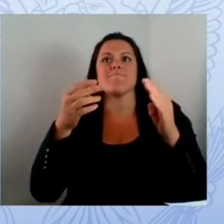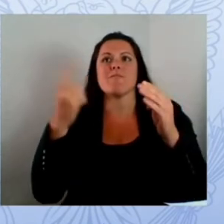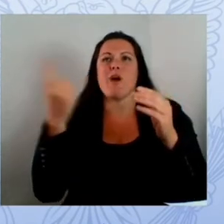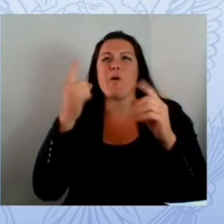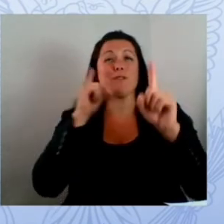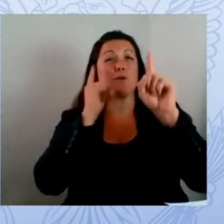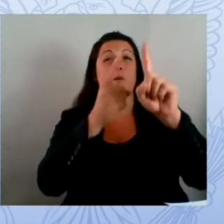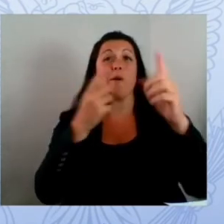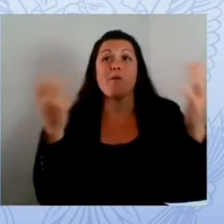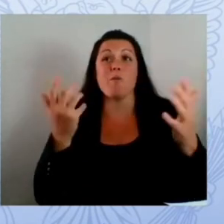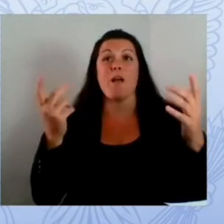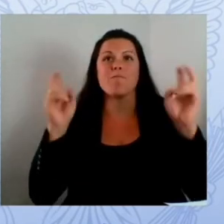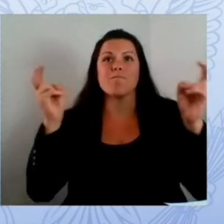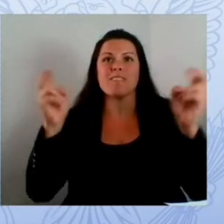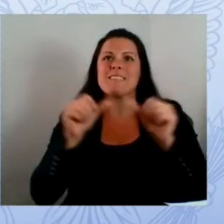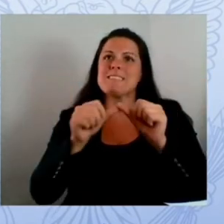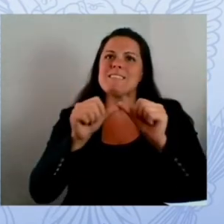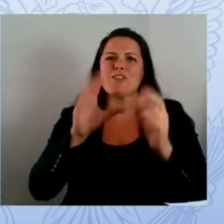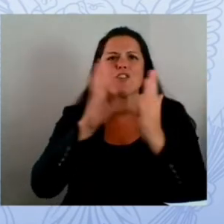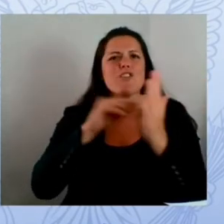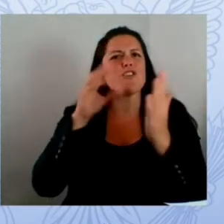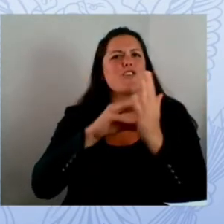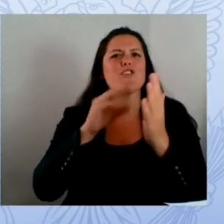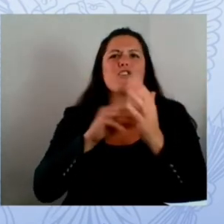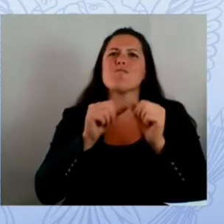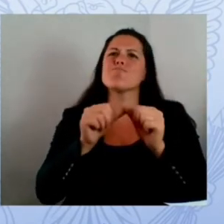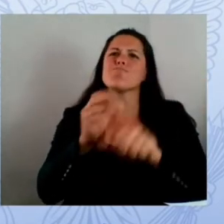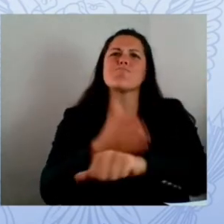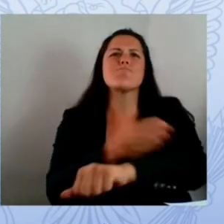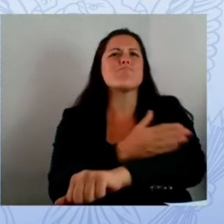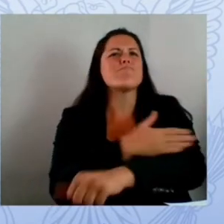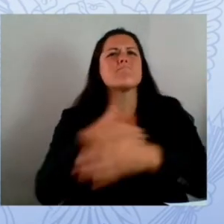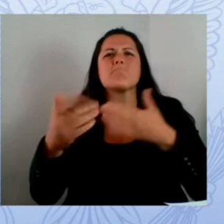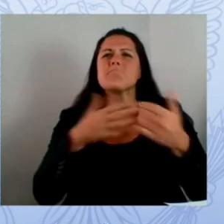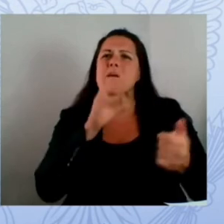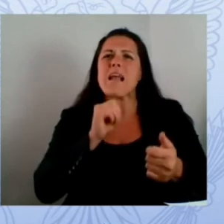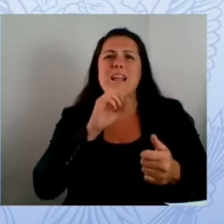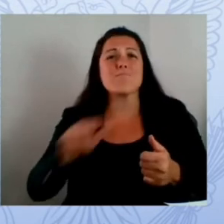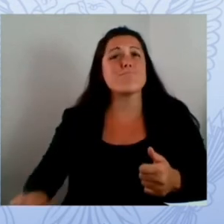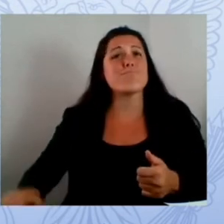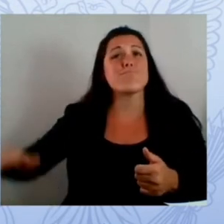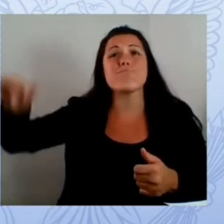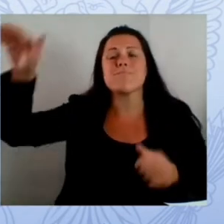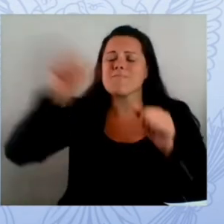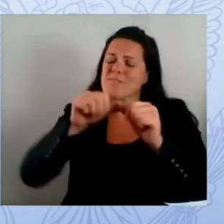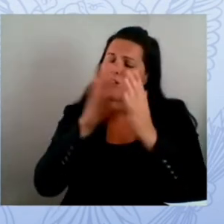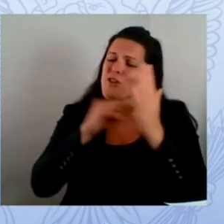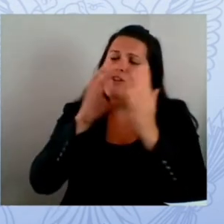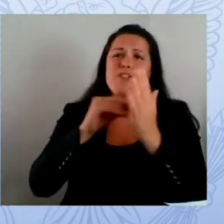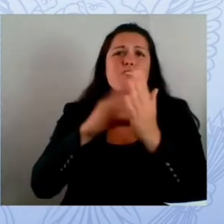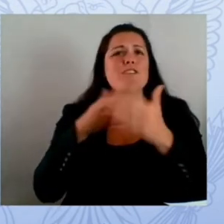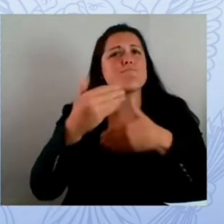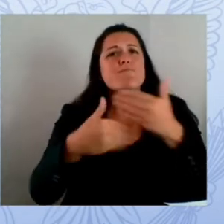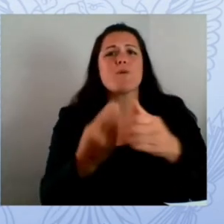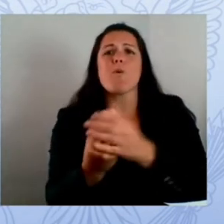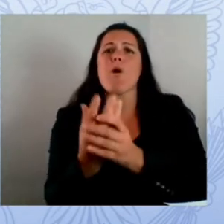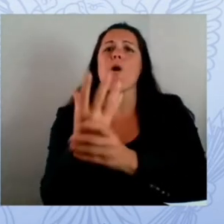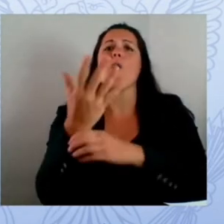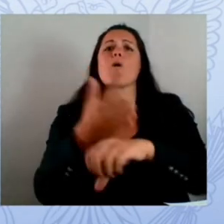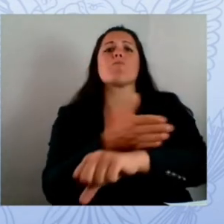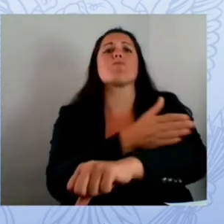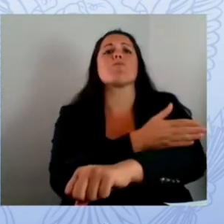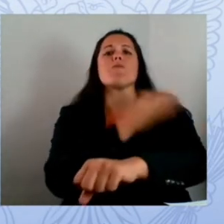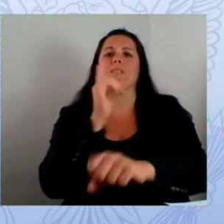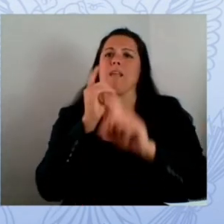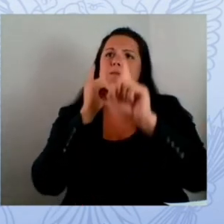state cyber operations that we've formed so we get together with other states we've done a state exercise now for two years in a row